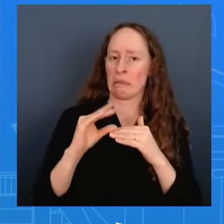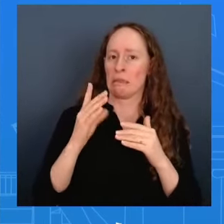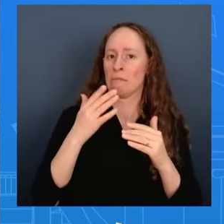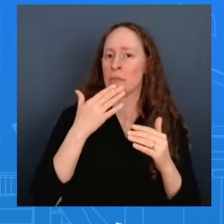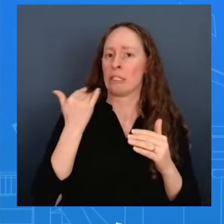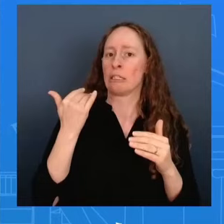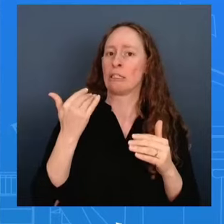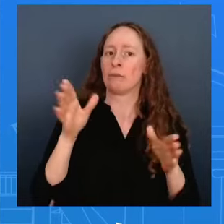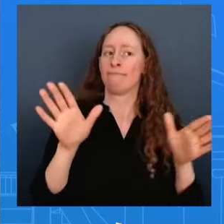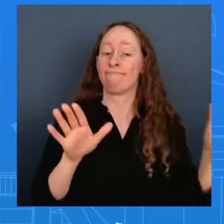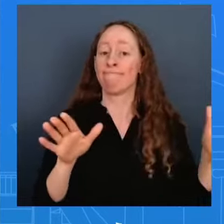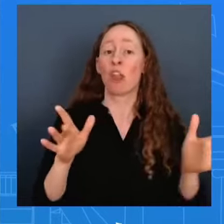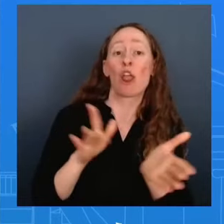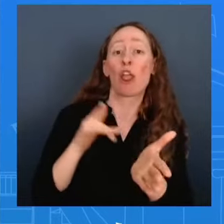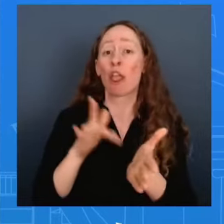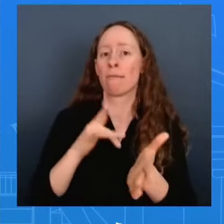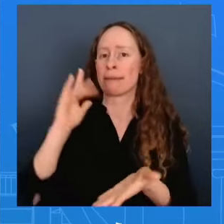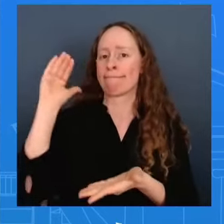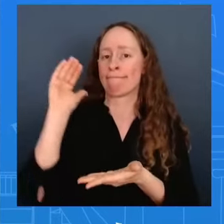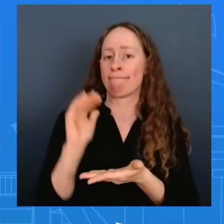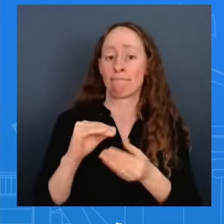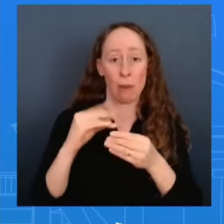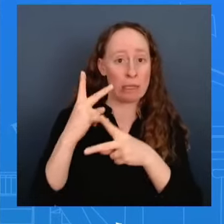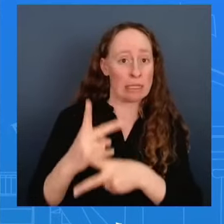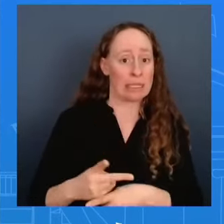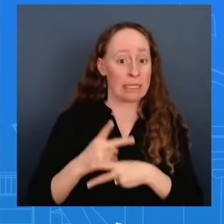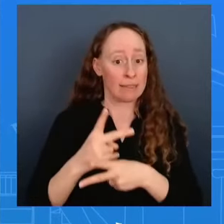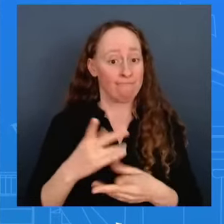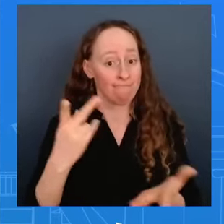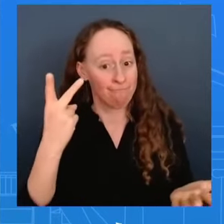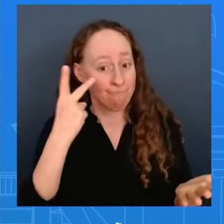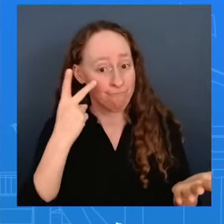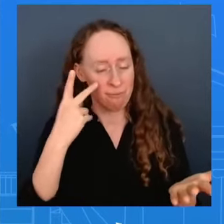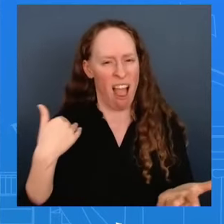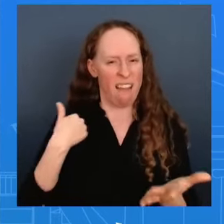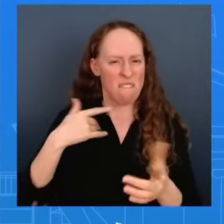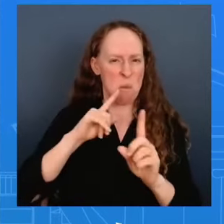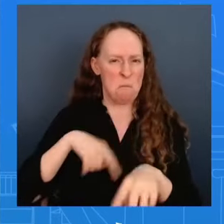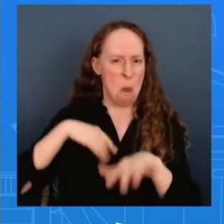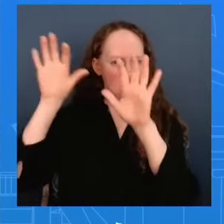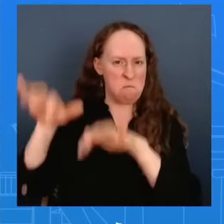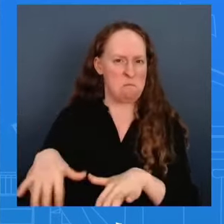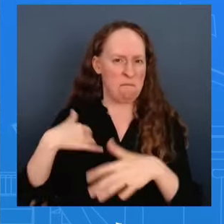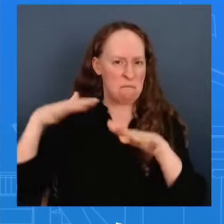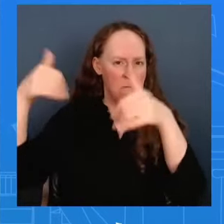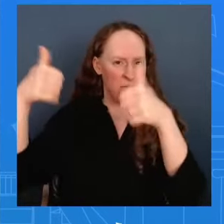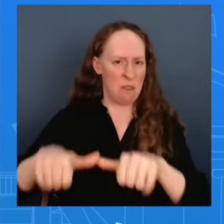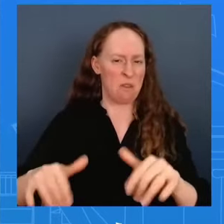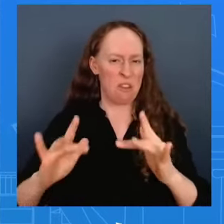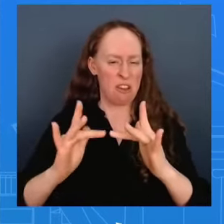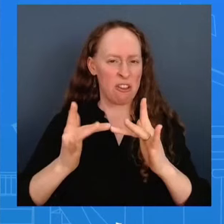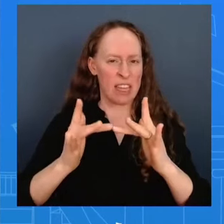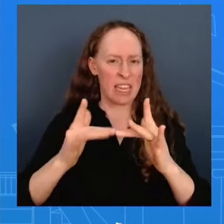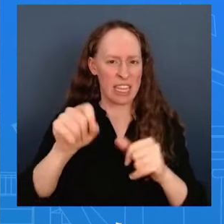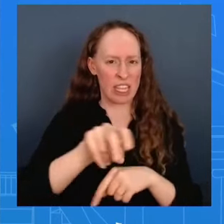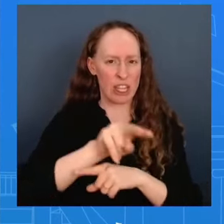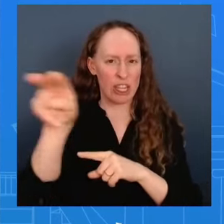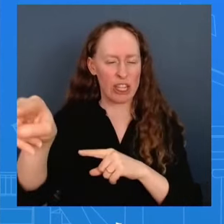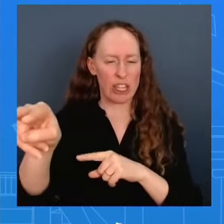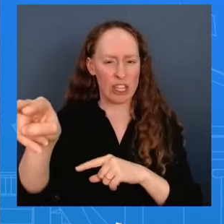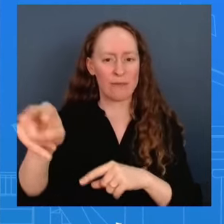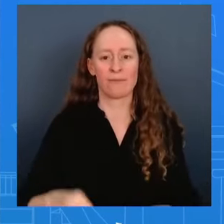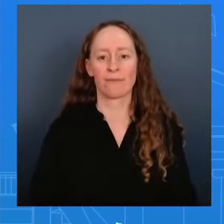on the ustr website right here it's a serious report is that not only have we not seen the problematic